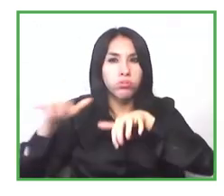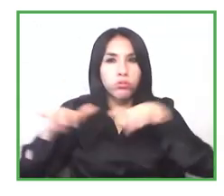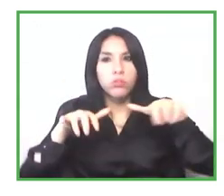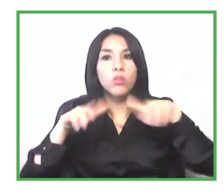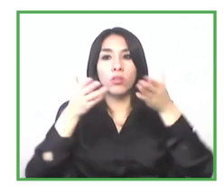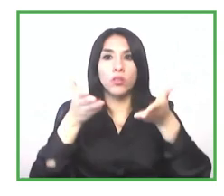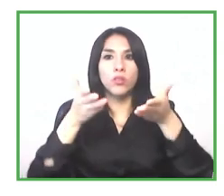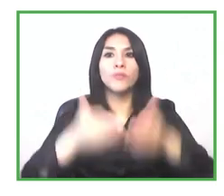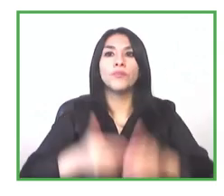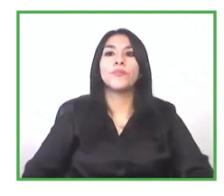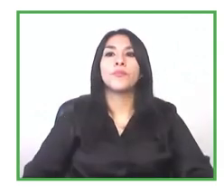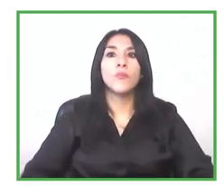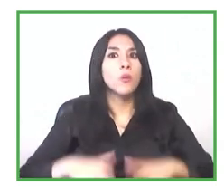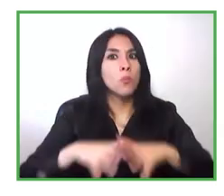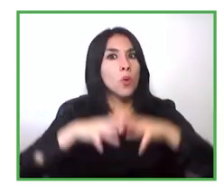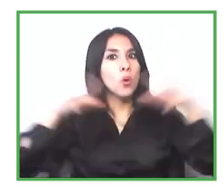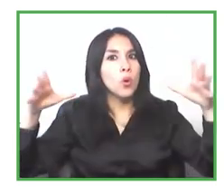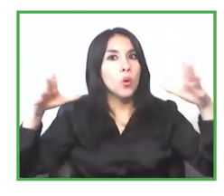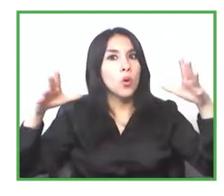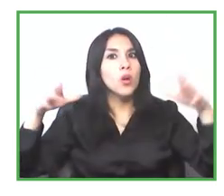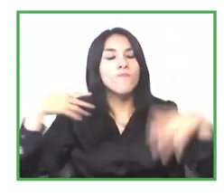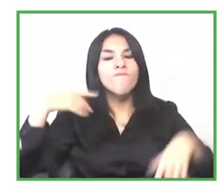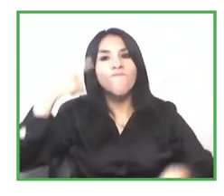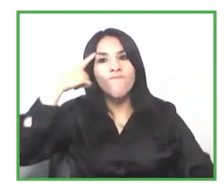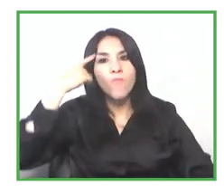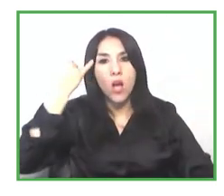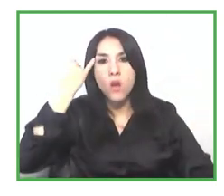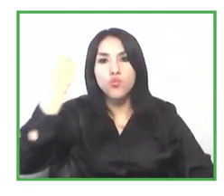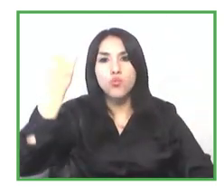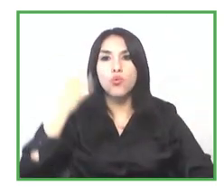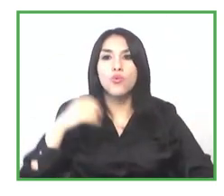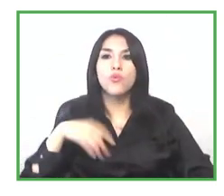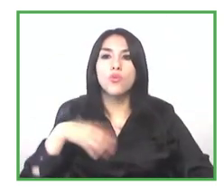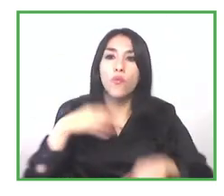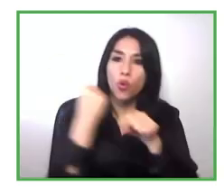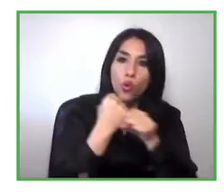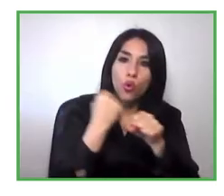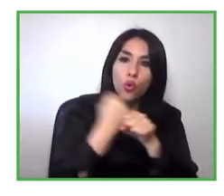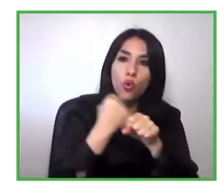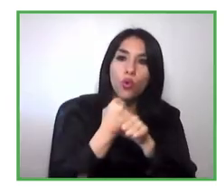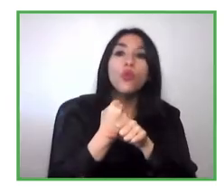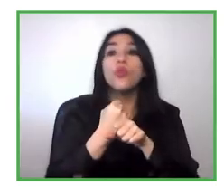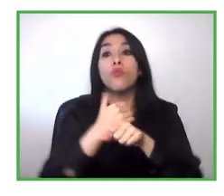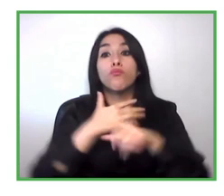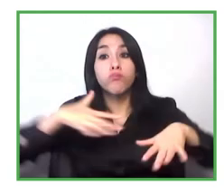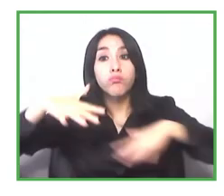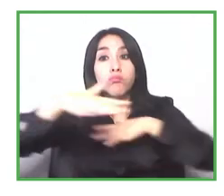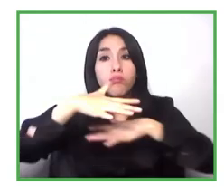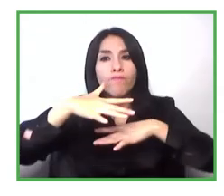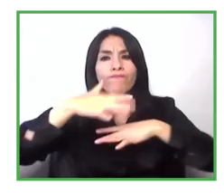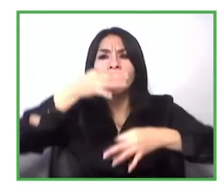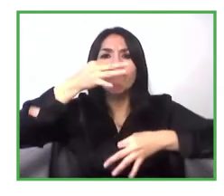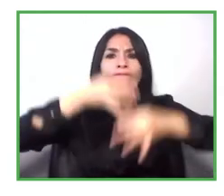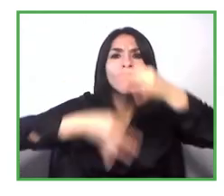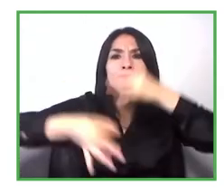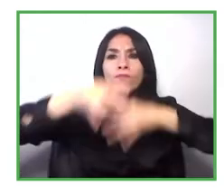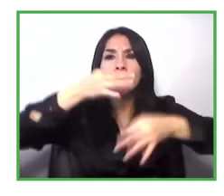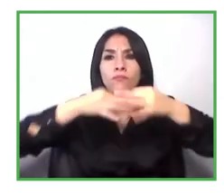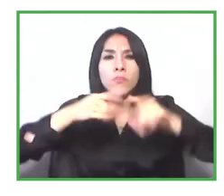perspectives on what we can do with the focused work on the population to